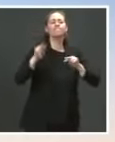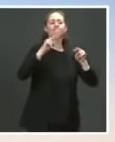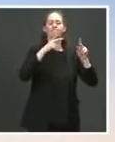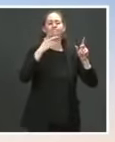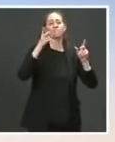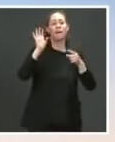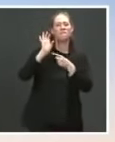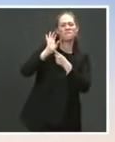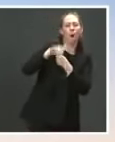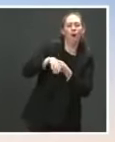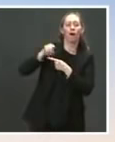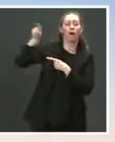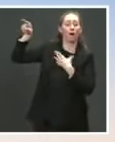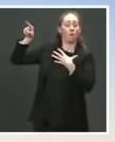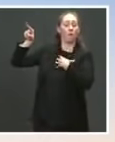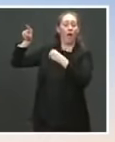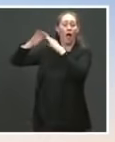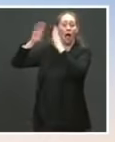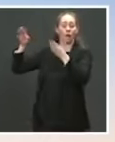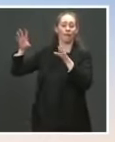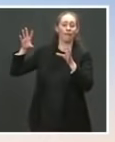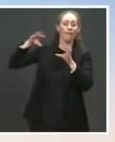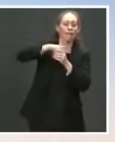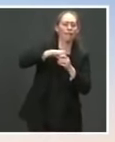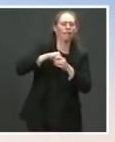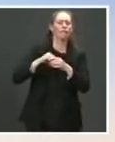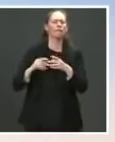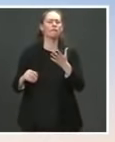think I answered a version of this question earlier, but let me try again.